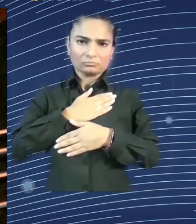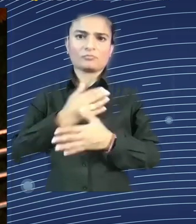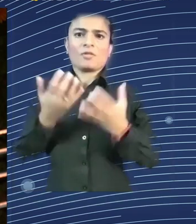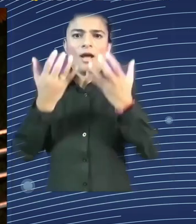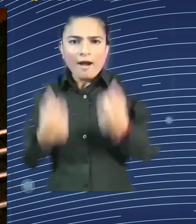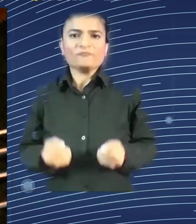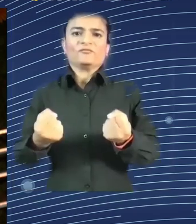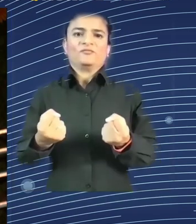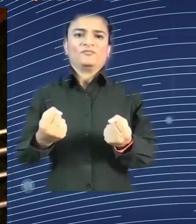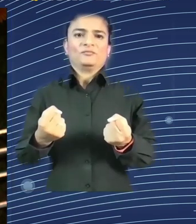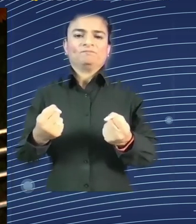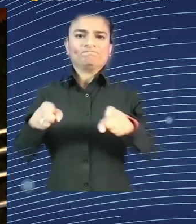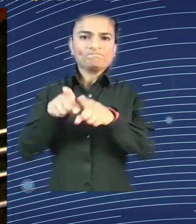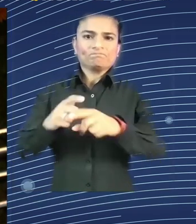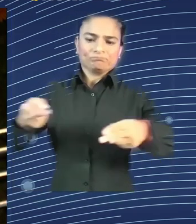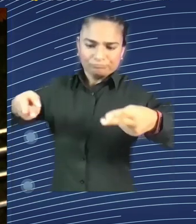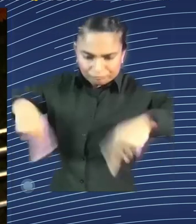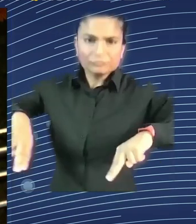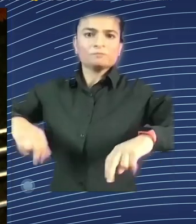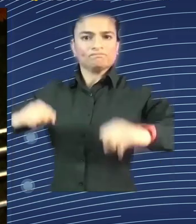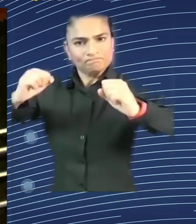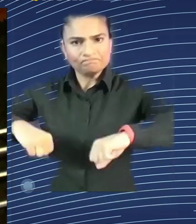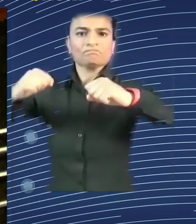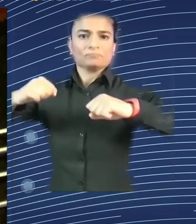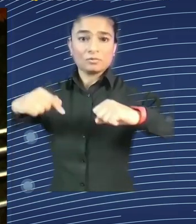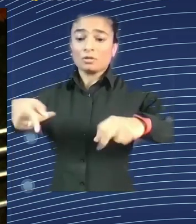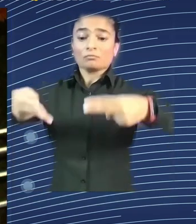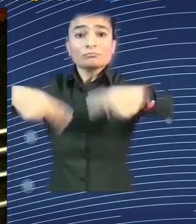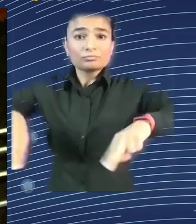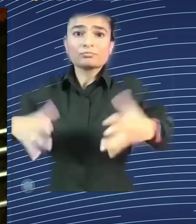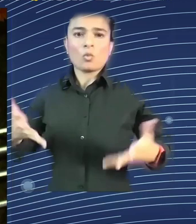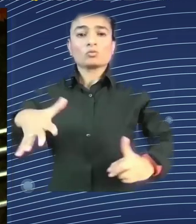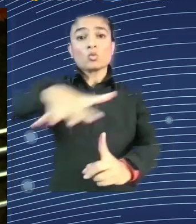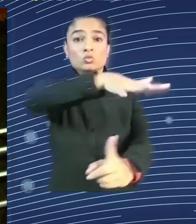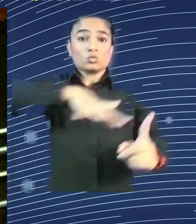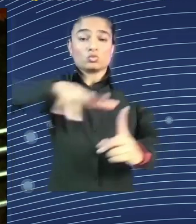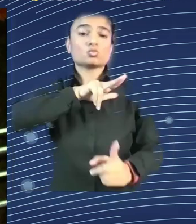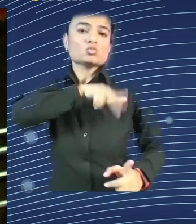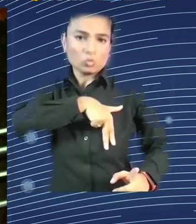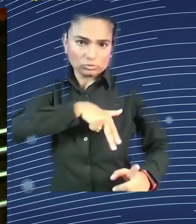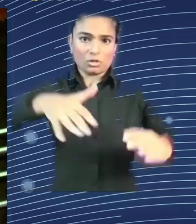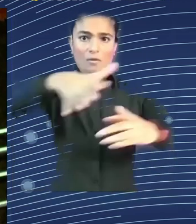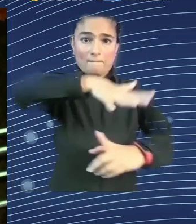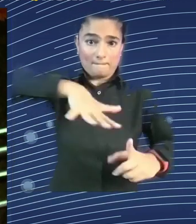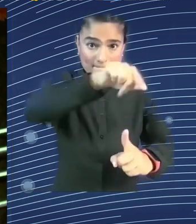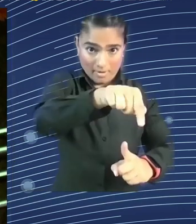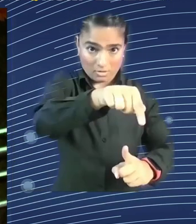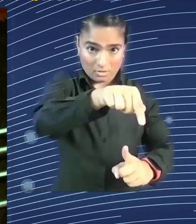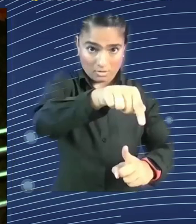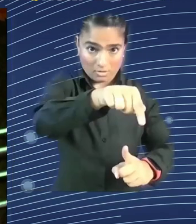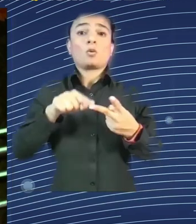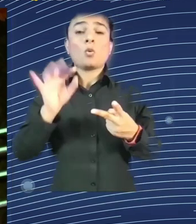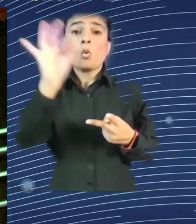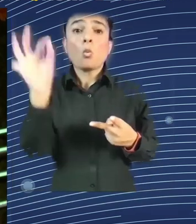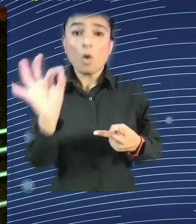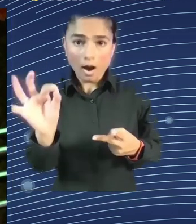telework and we have seen how important telework has become. And it is useful to have European standards,